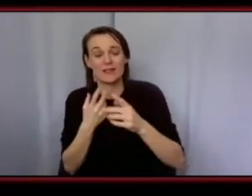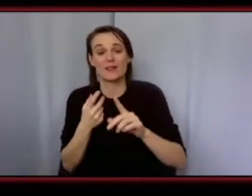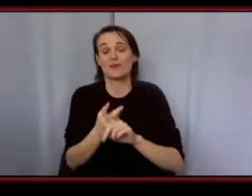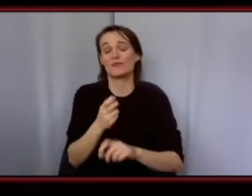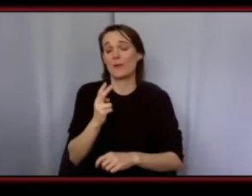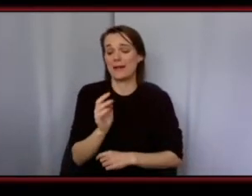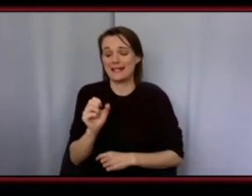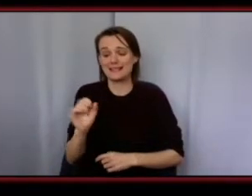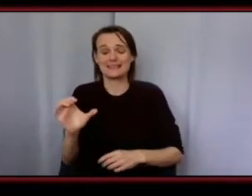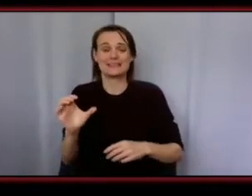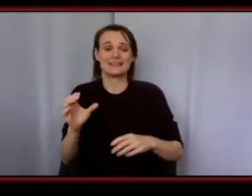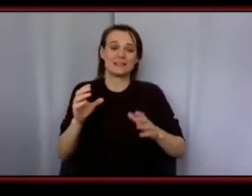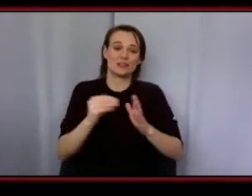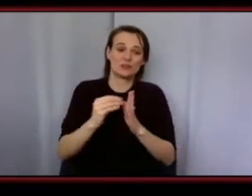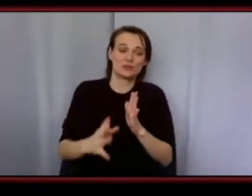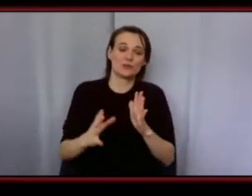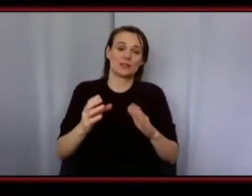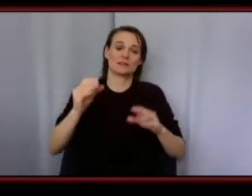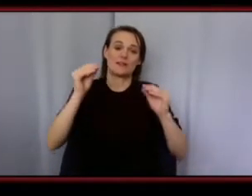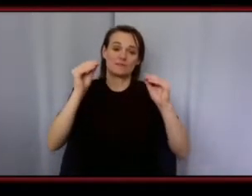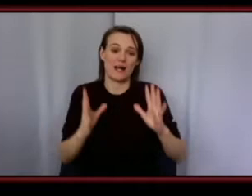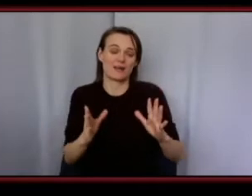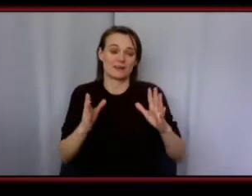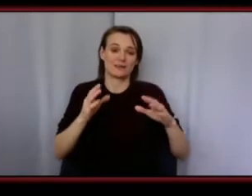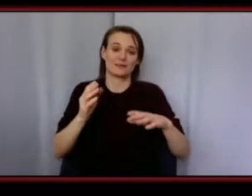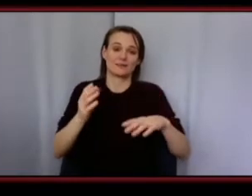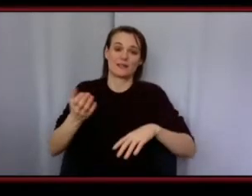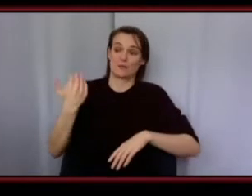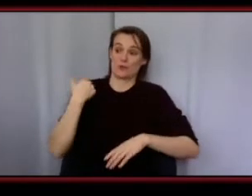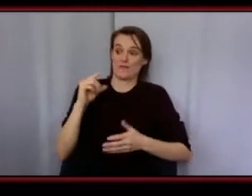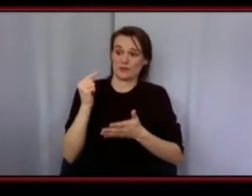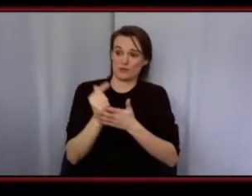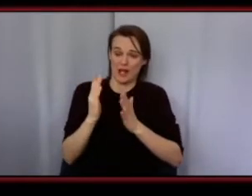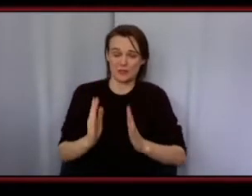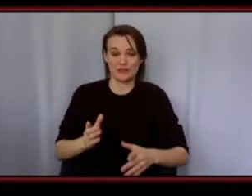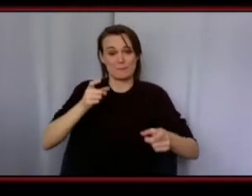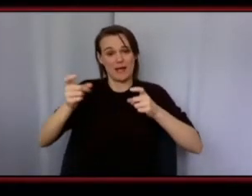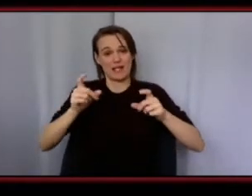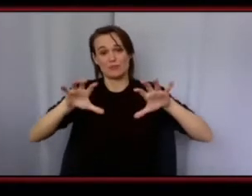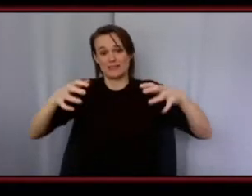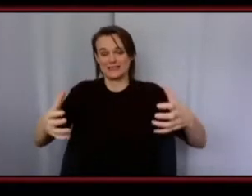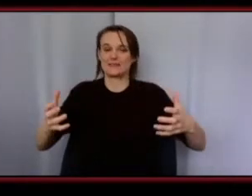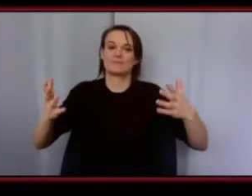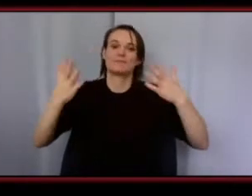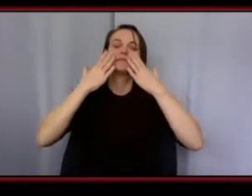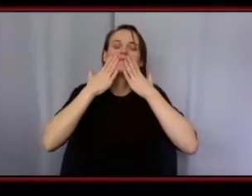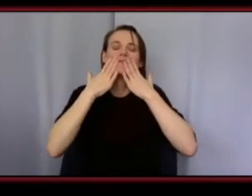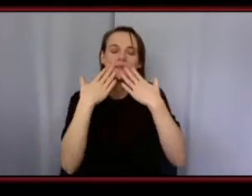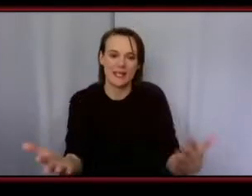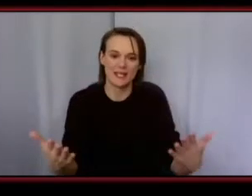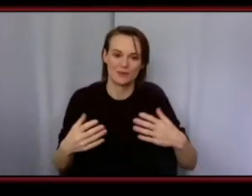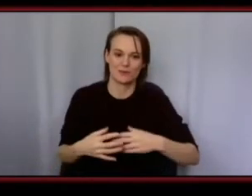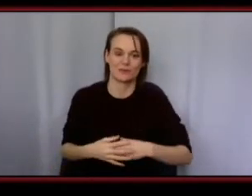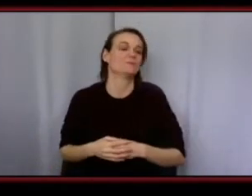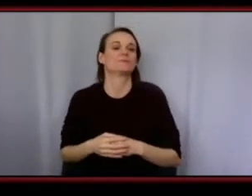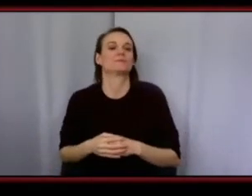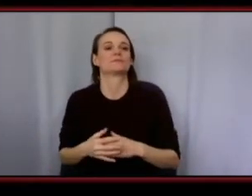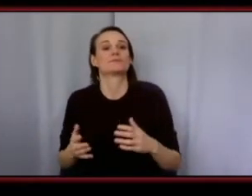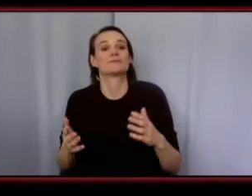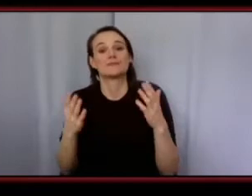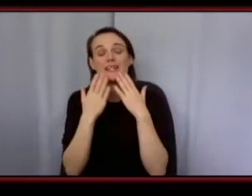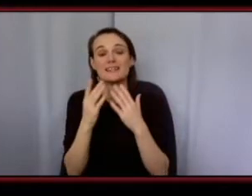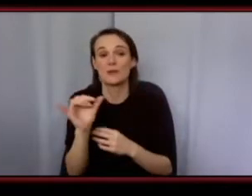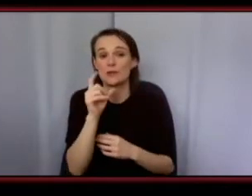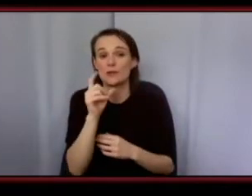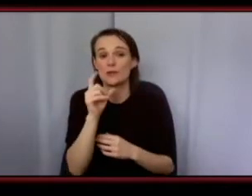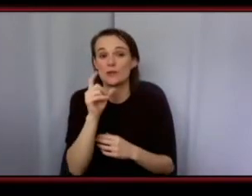our students our faculty our alumni and management team we really truly appreciate you so thank you i also want to thank everybody who came together